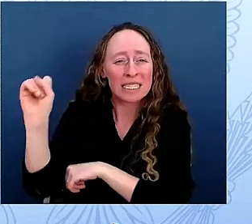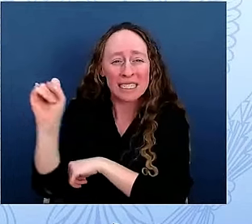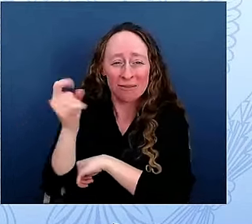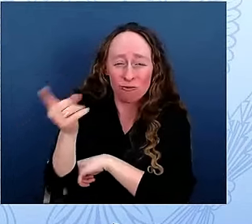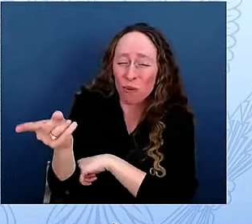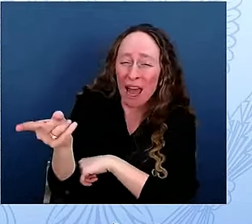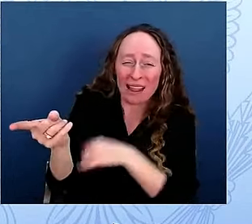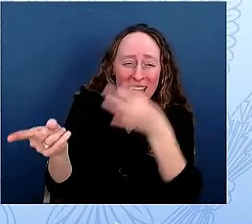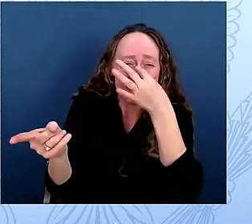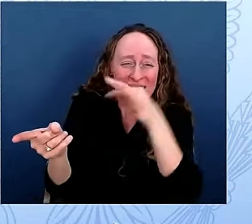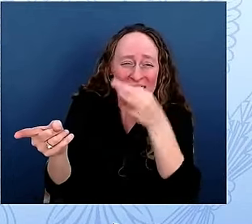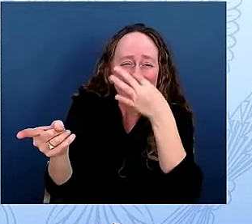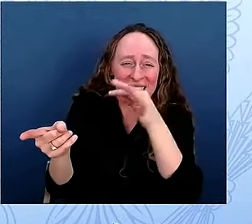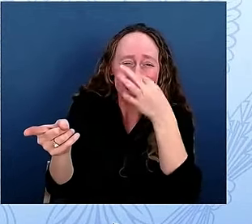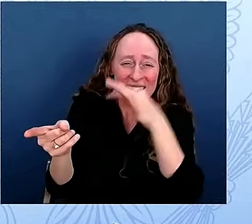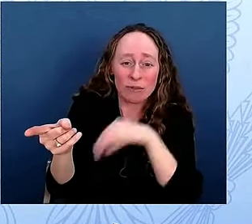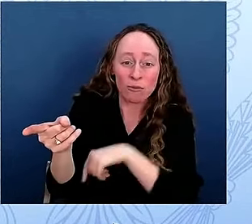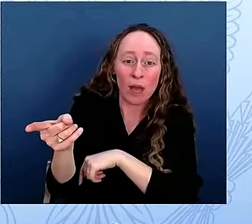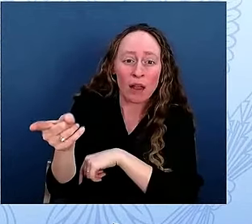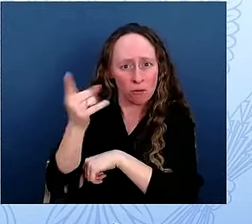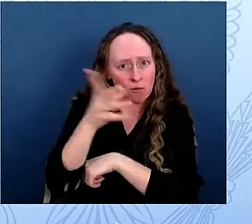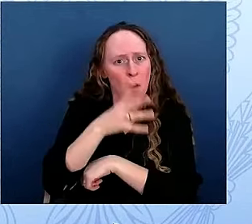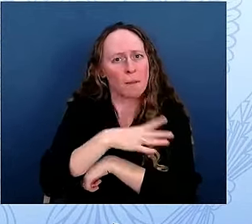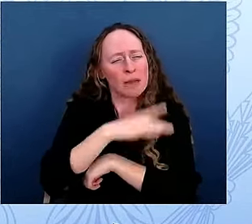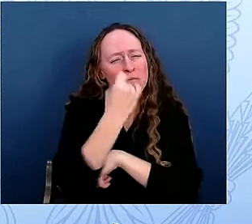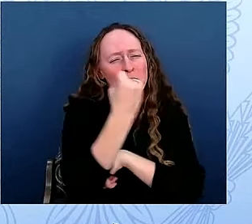than their right to vote and to be heard.